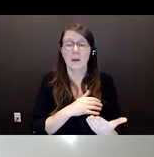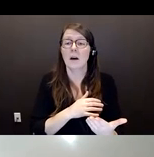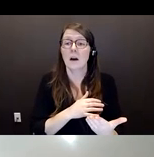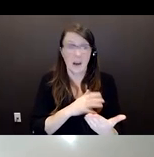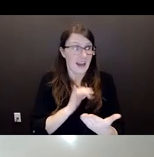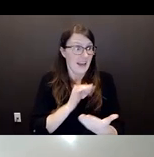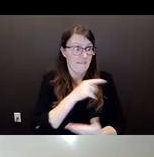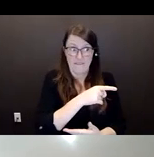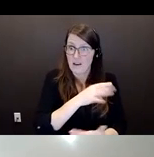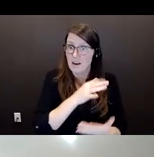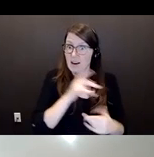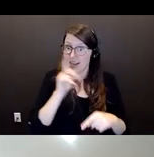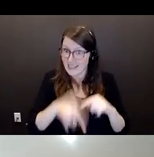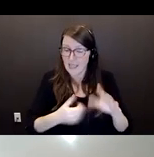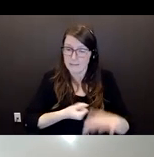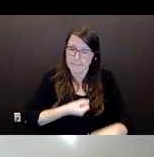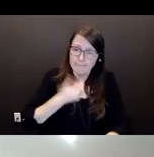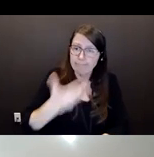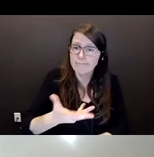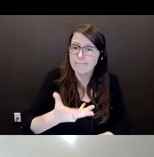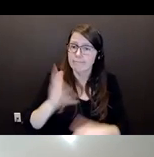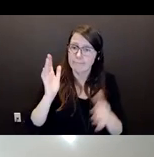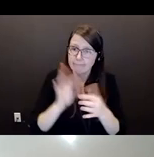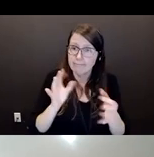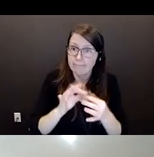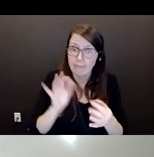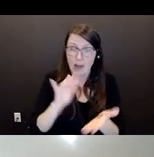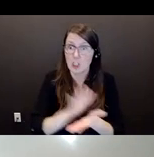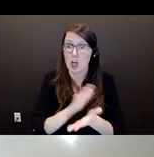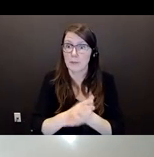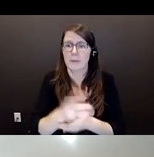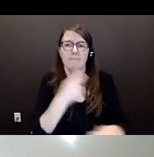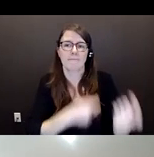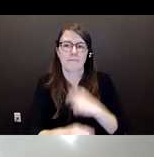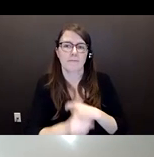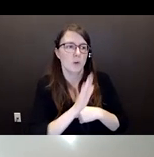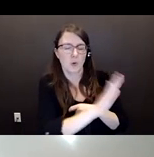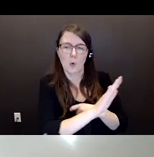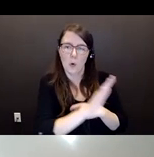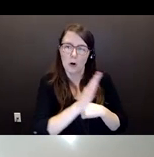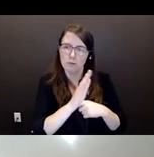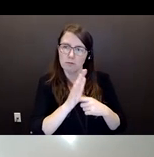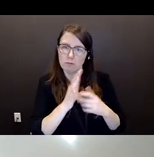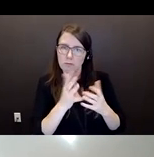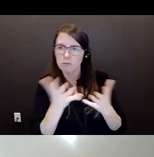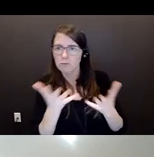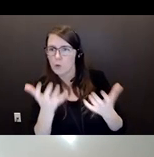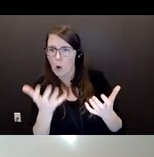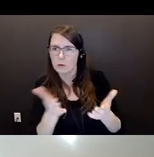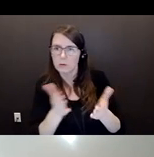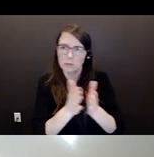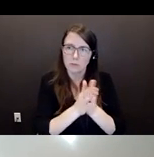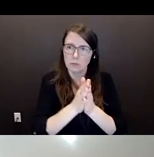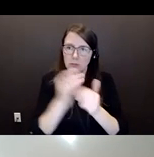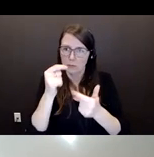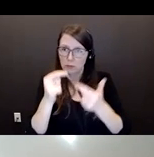you're not able to. And usually that's a very vulnerable time in your life. It is not giving power to